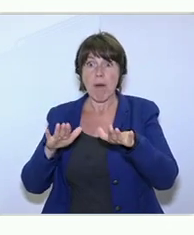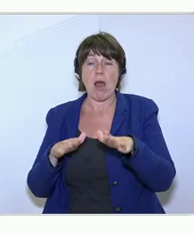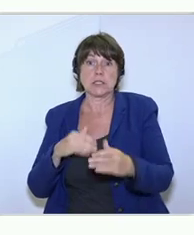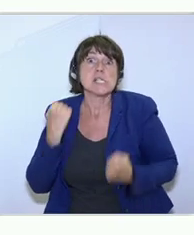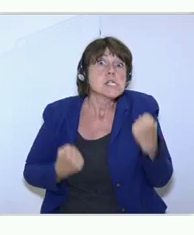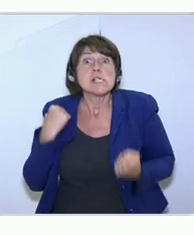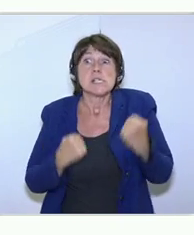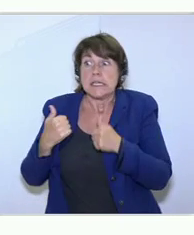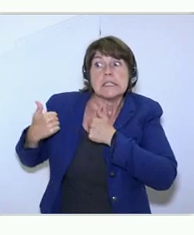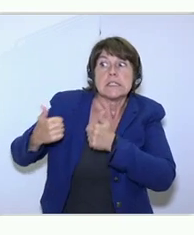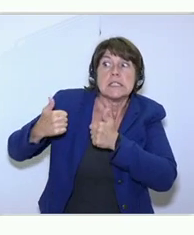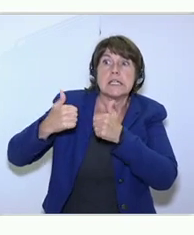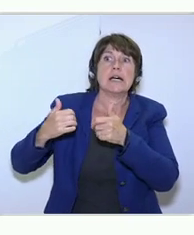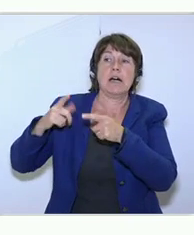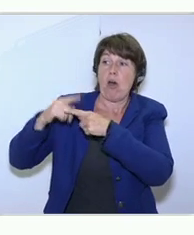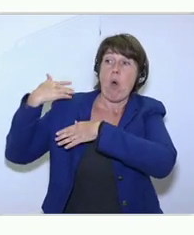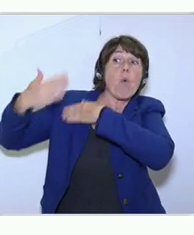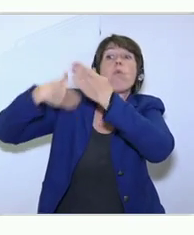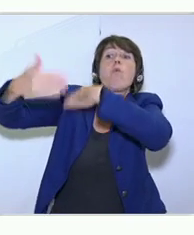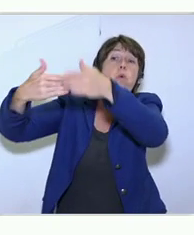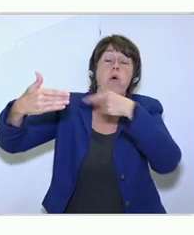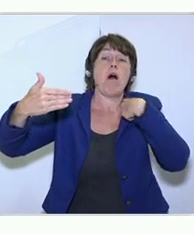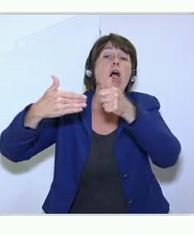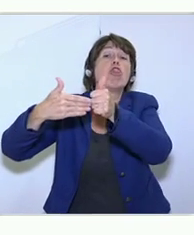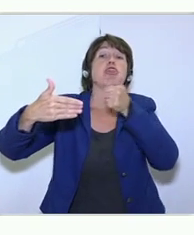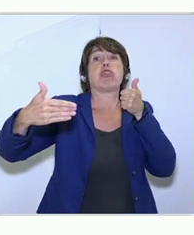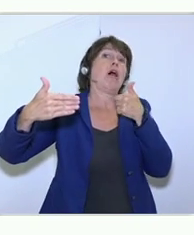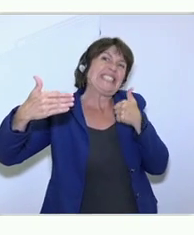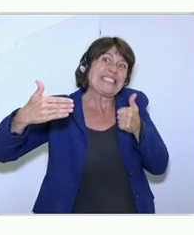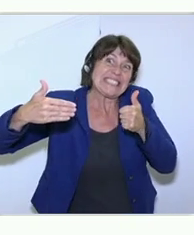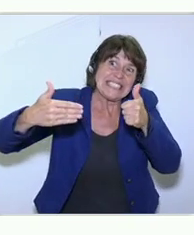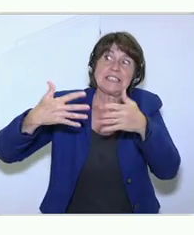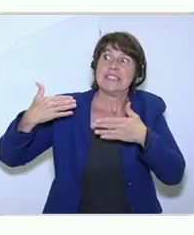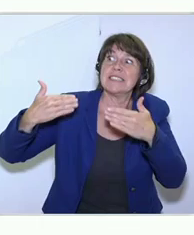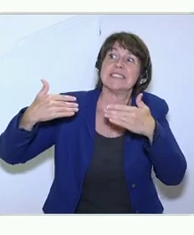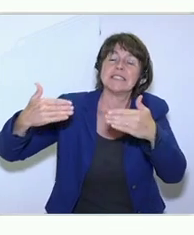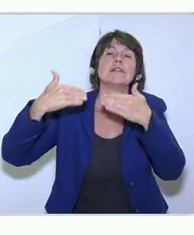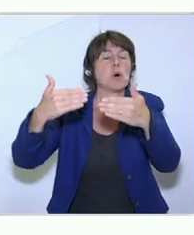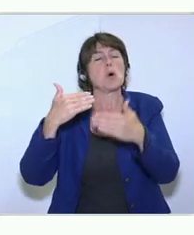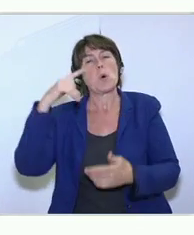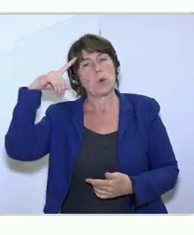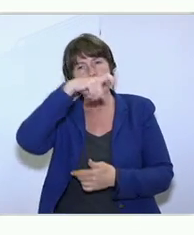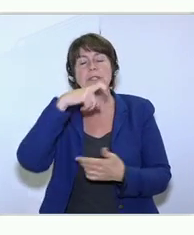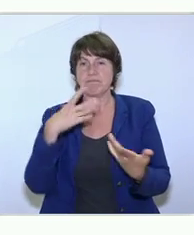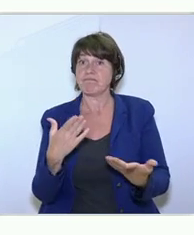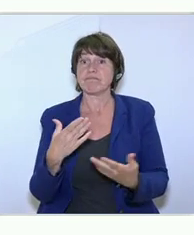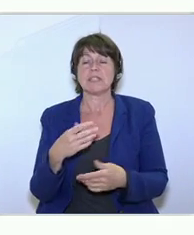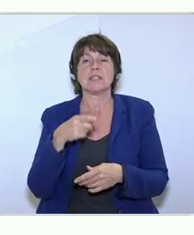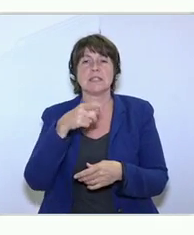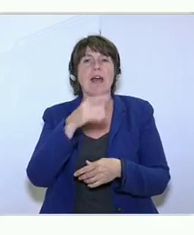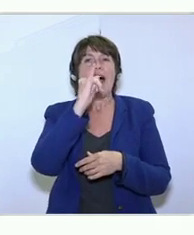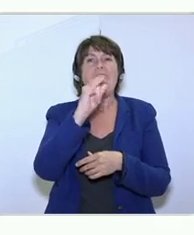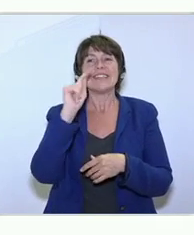and transferring that to the academic environment is a massive challenge. And I think we may see IT education move to,